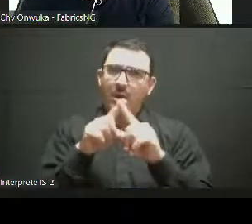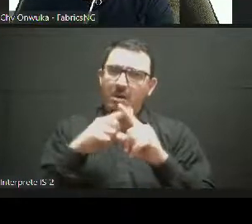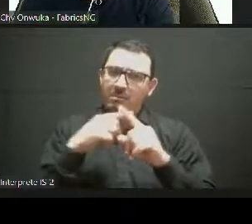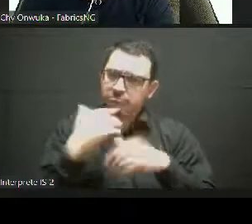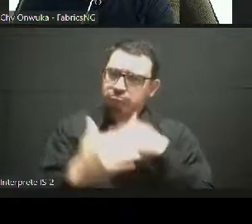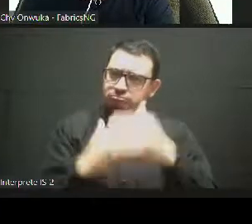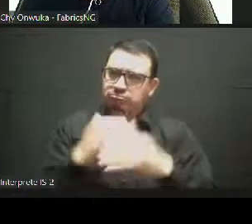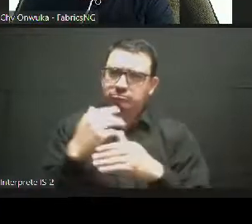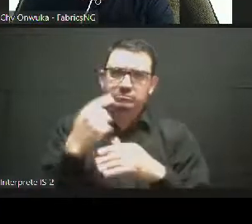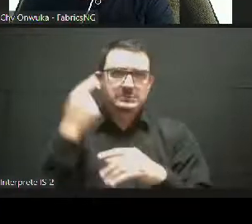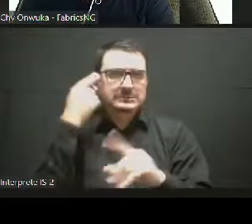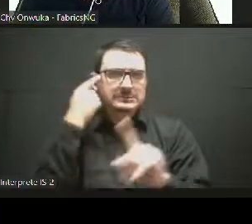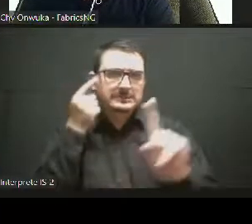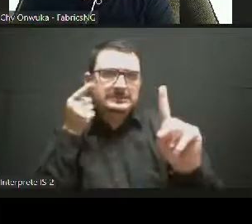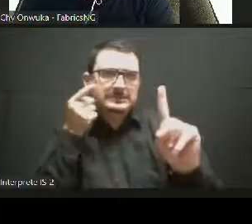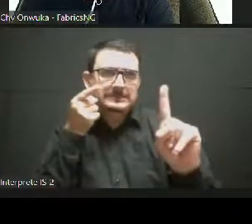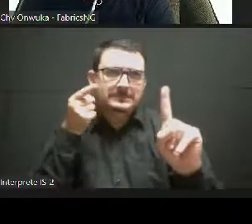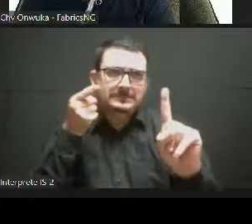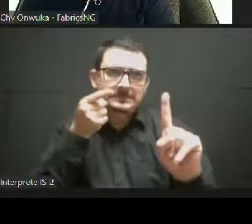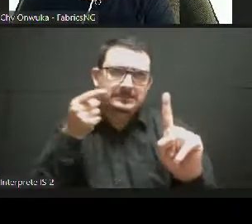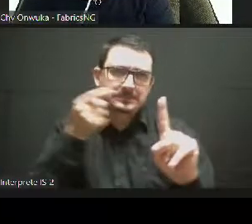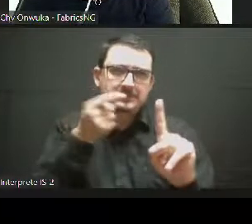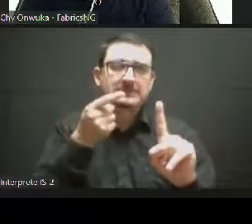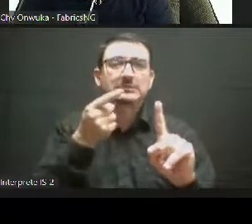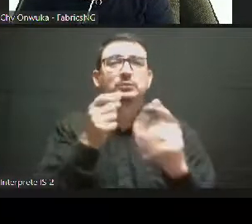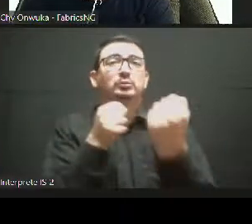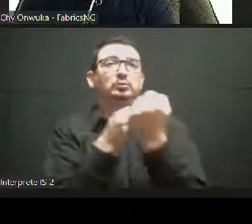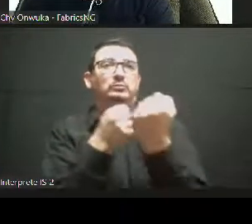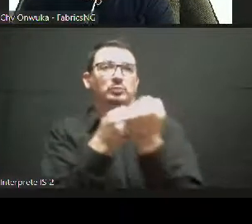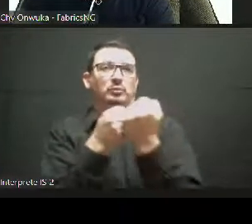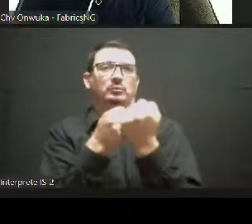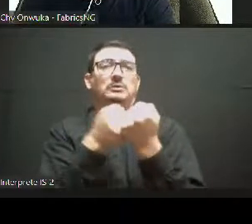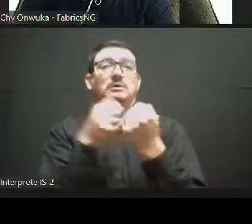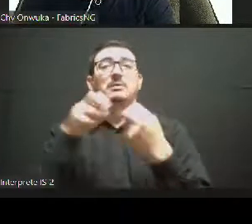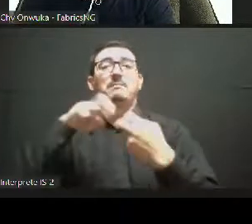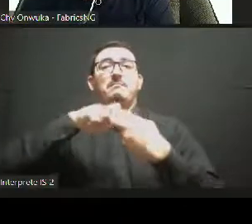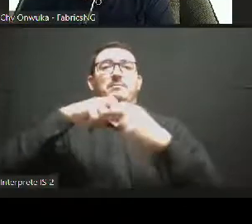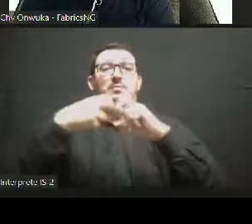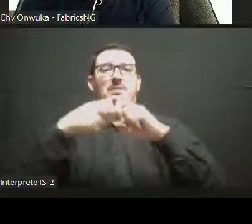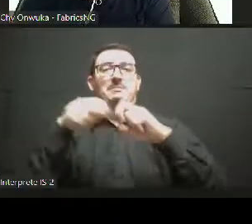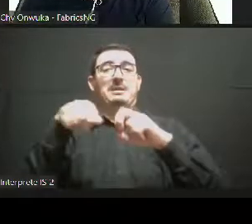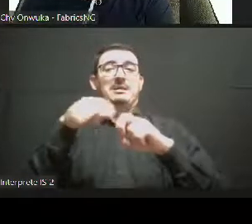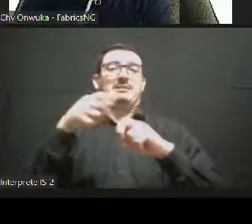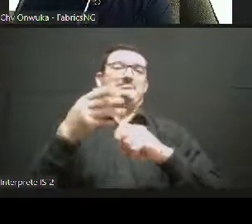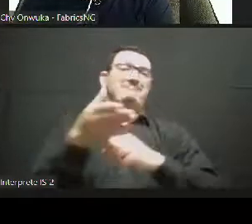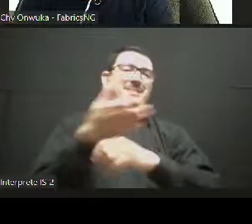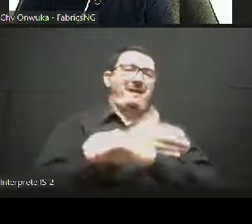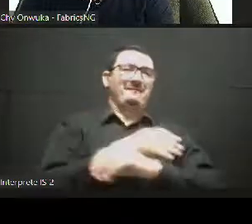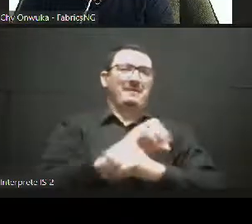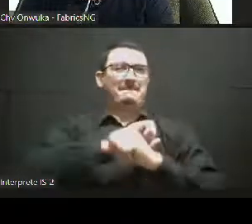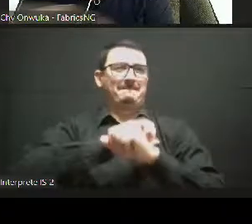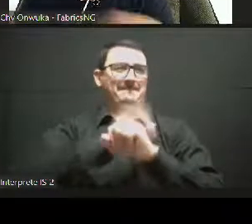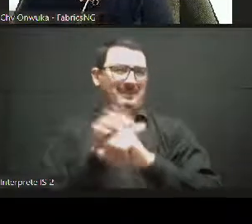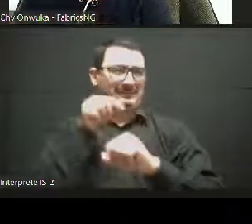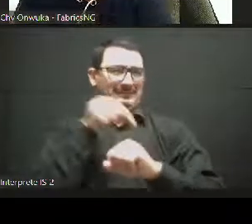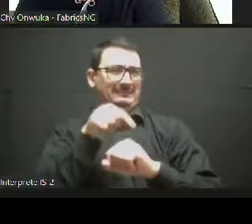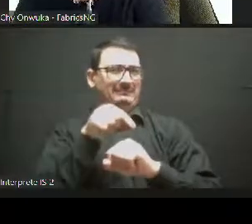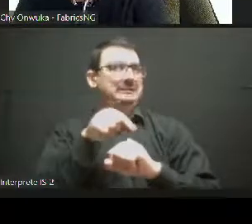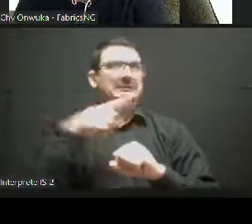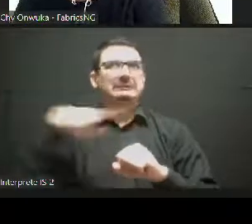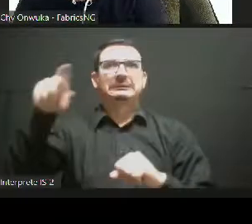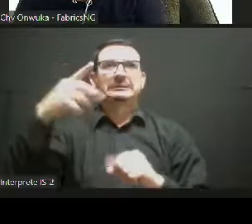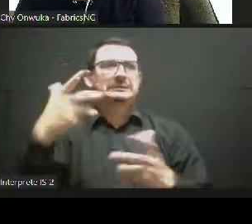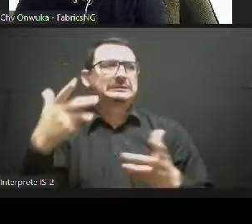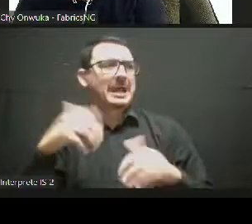there is a need and that's why we acted in this way for increased budget lines and availability